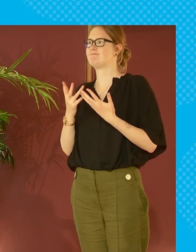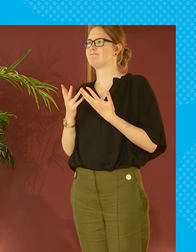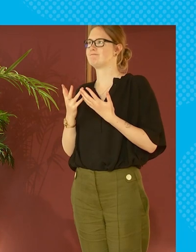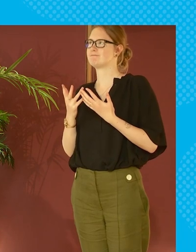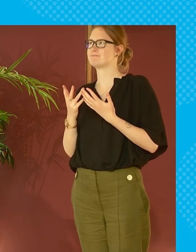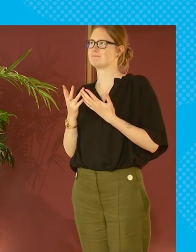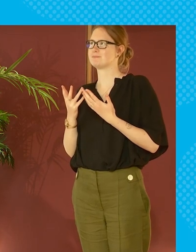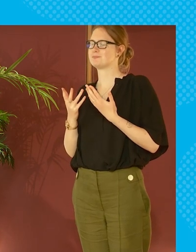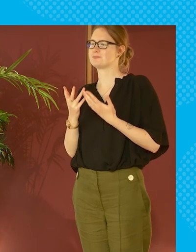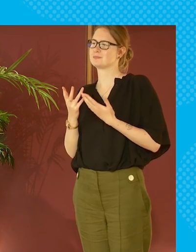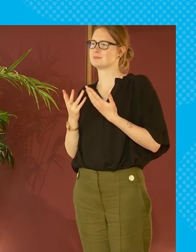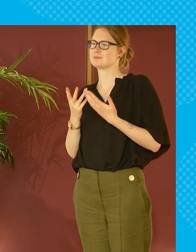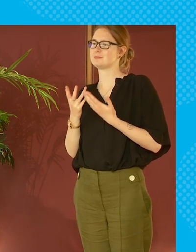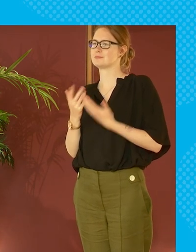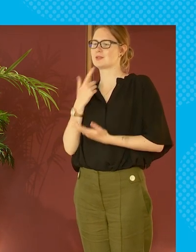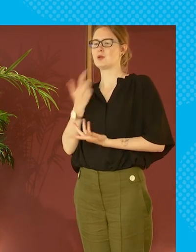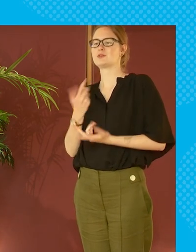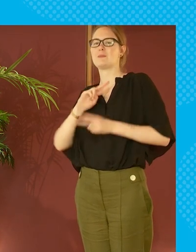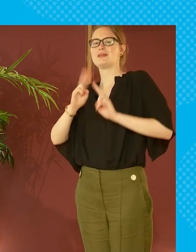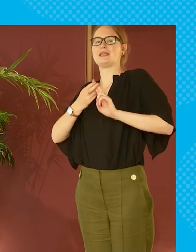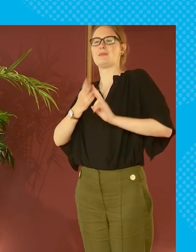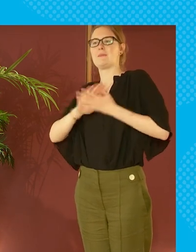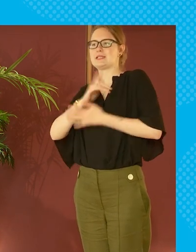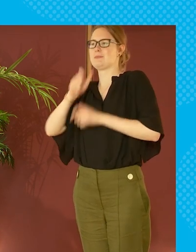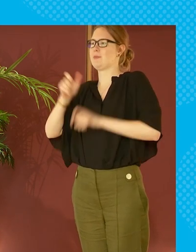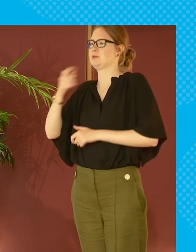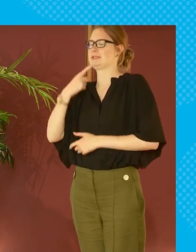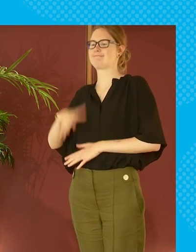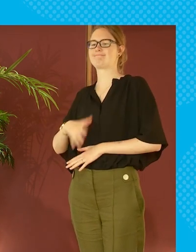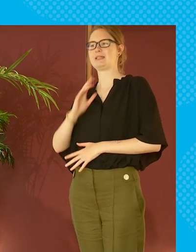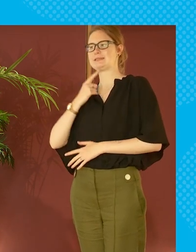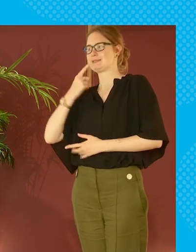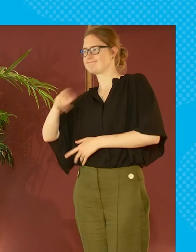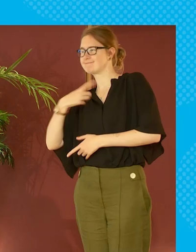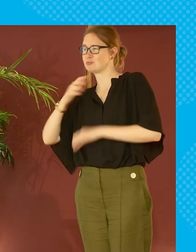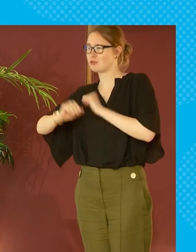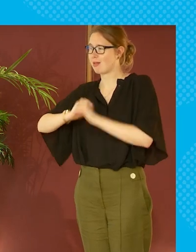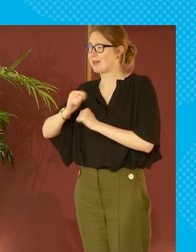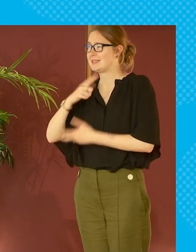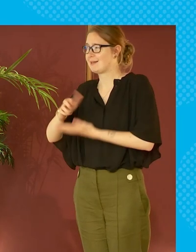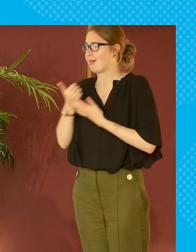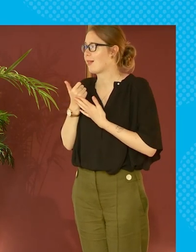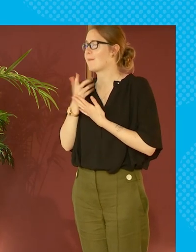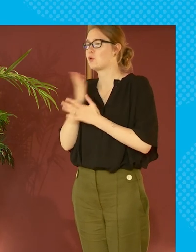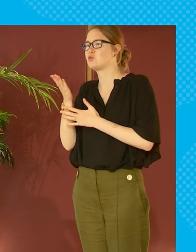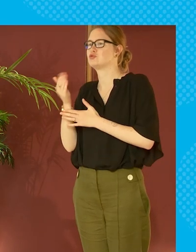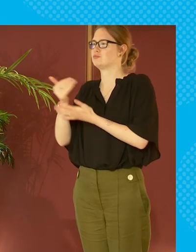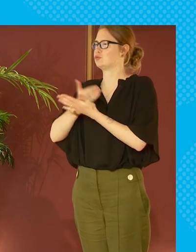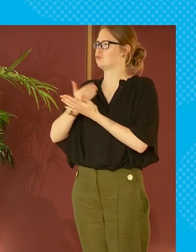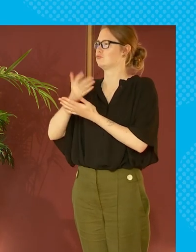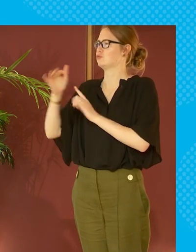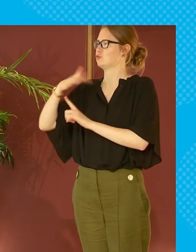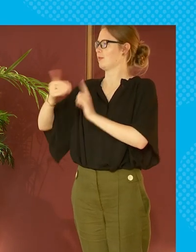you know to to say yes i'm struggling here and and go out looking for help either to the third sector or for to to